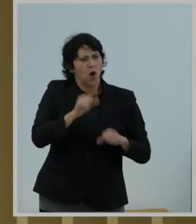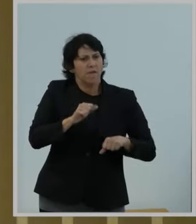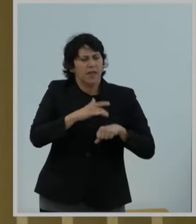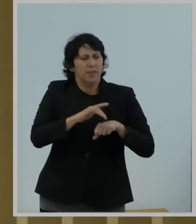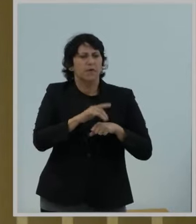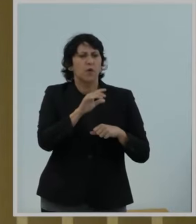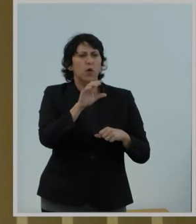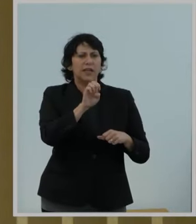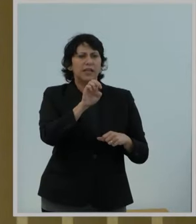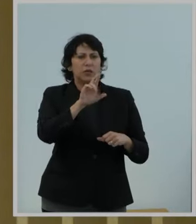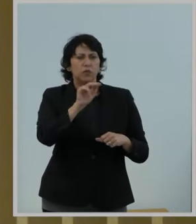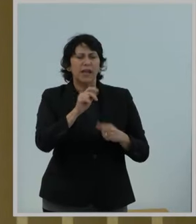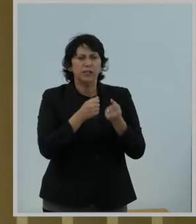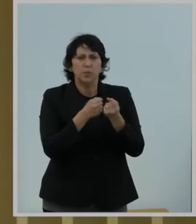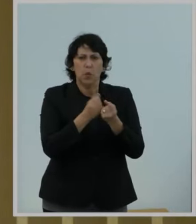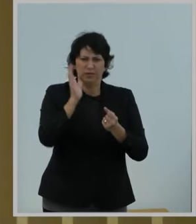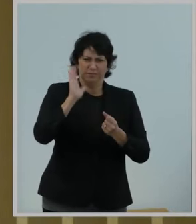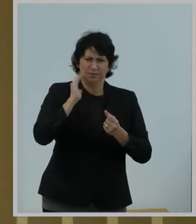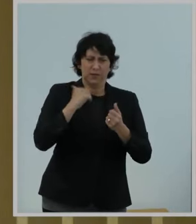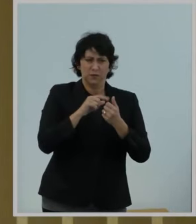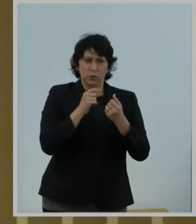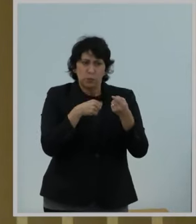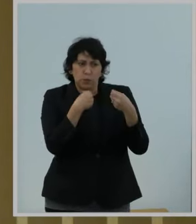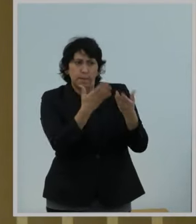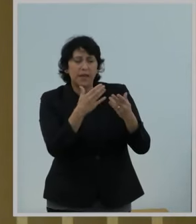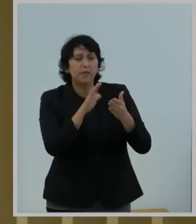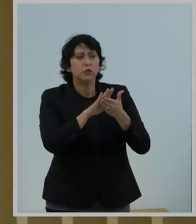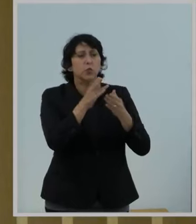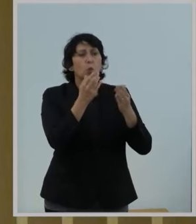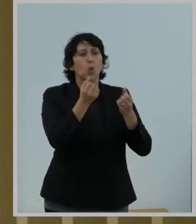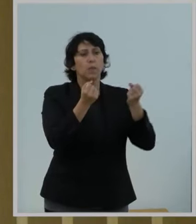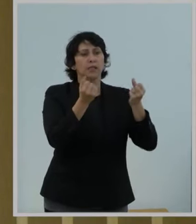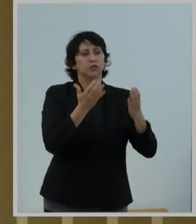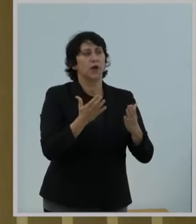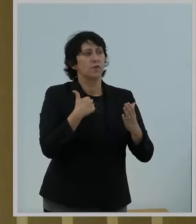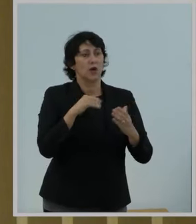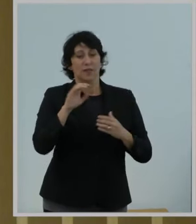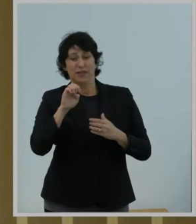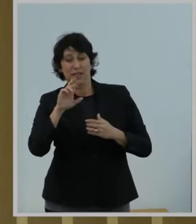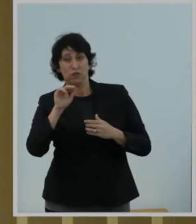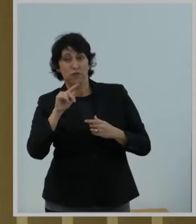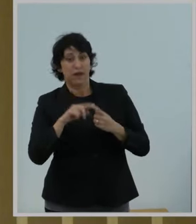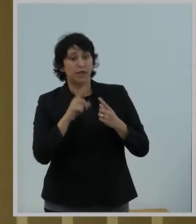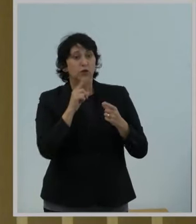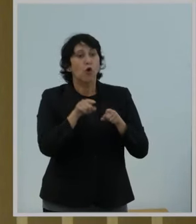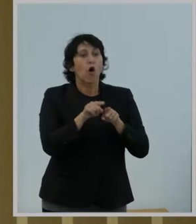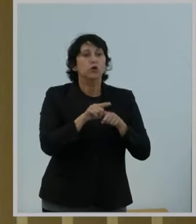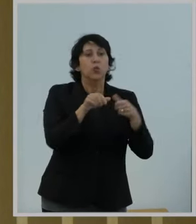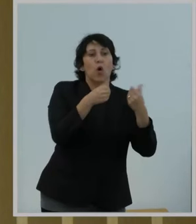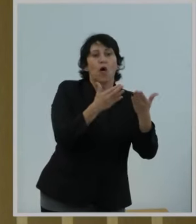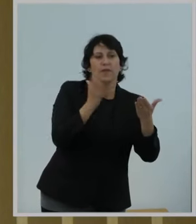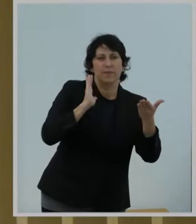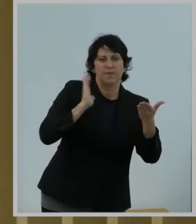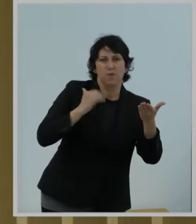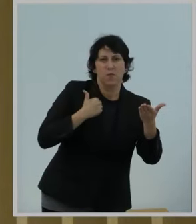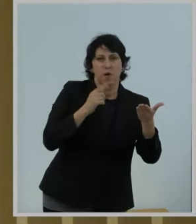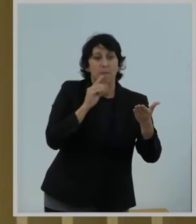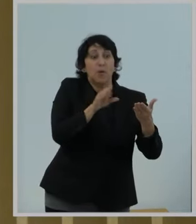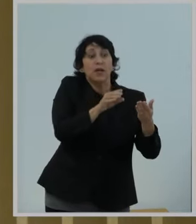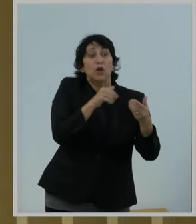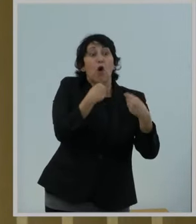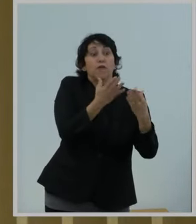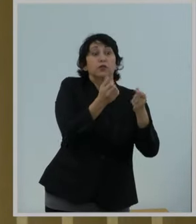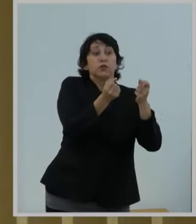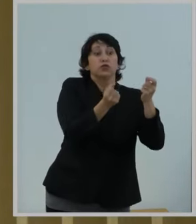E-rate support. we're permitting the school bus driver under E-rate, it's past time that we also offer that certainly to the students